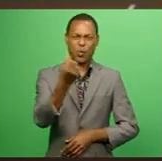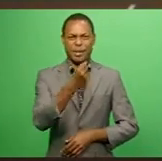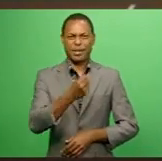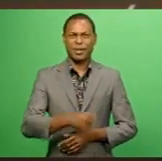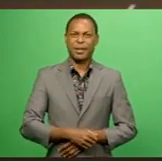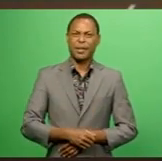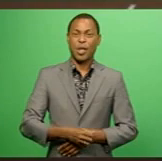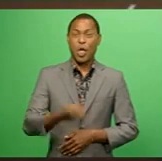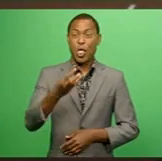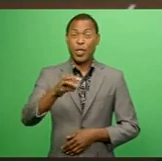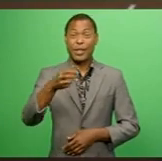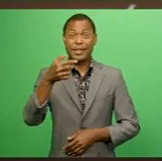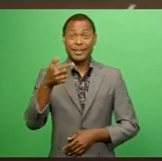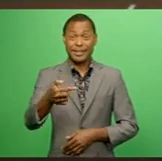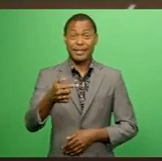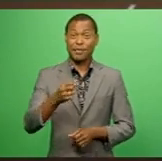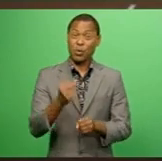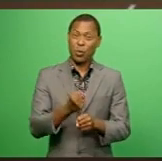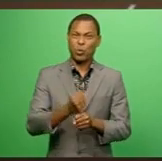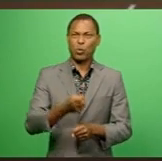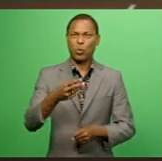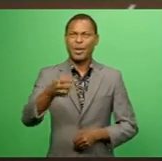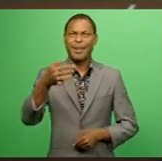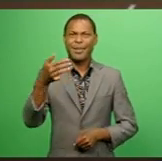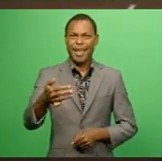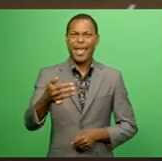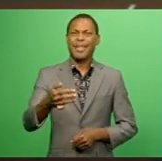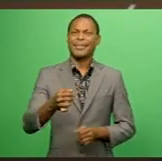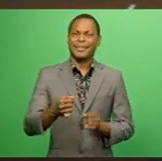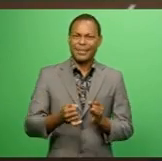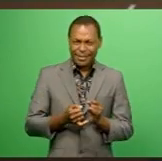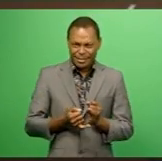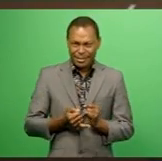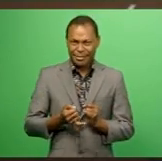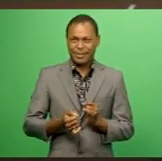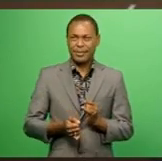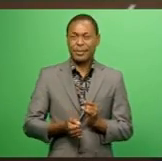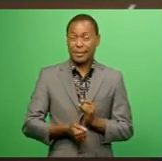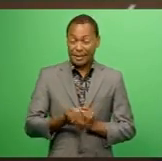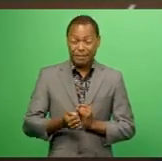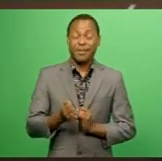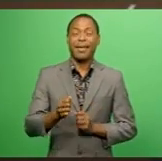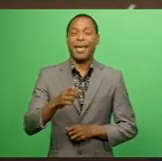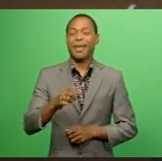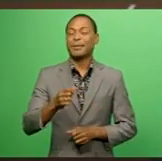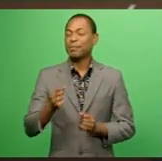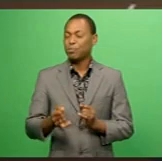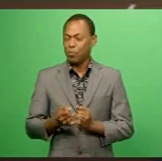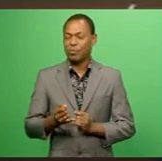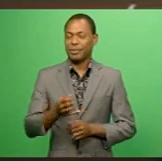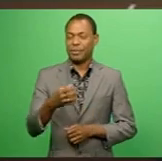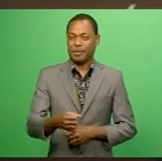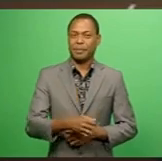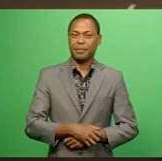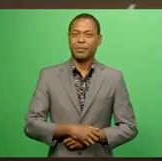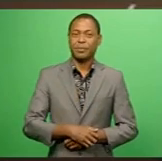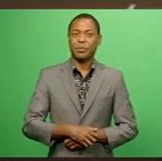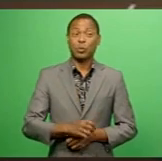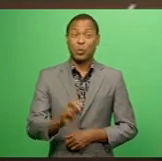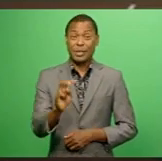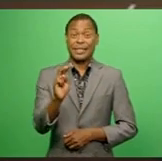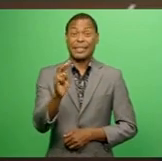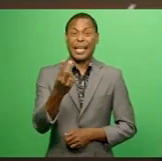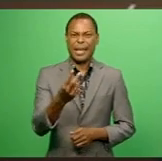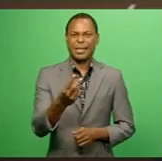zone with 37 gold, 29 silver, and 18 bronze medal. Wanyamala Secondary School came in second with 5